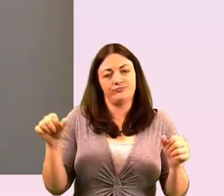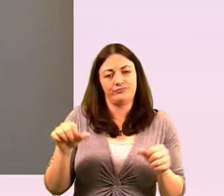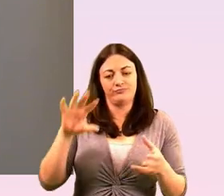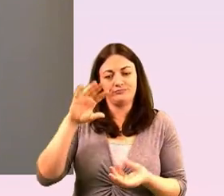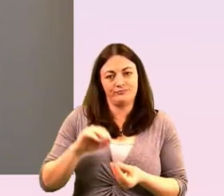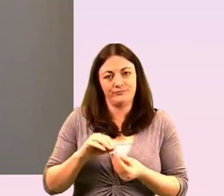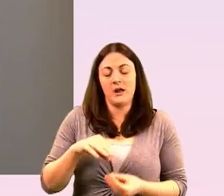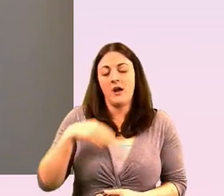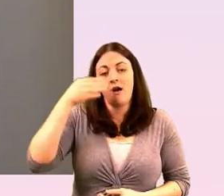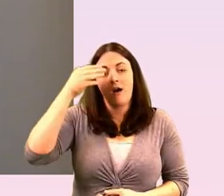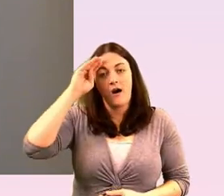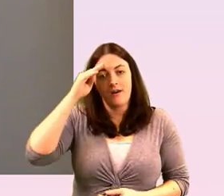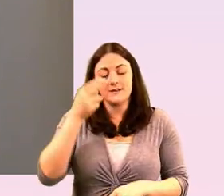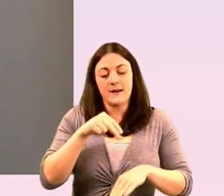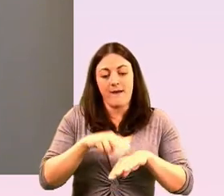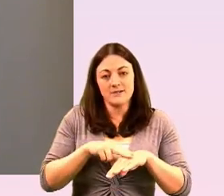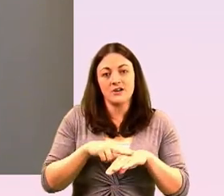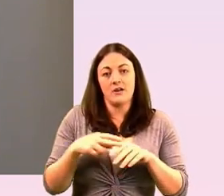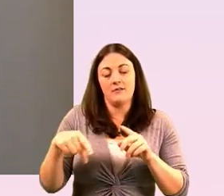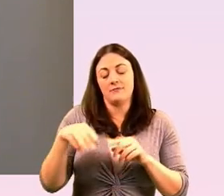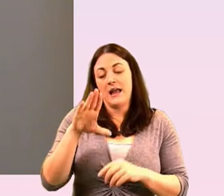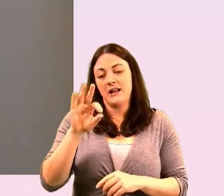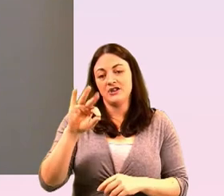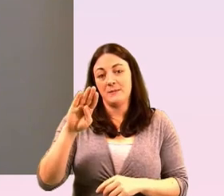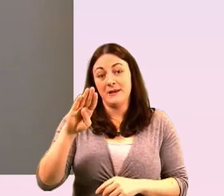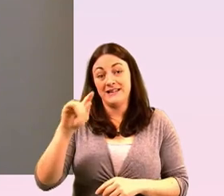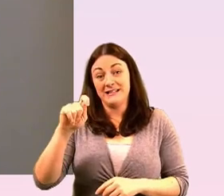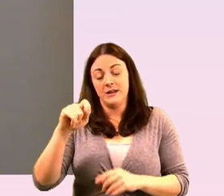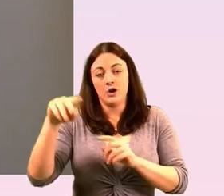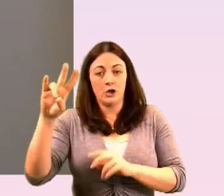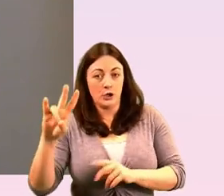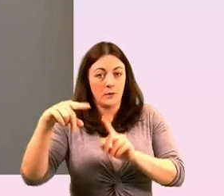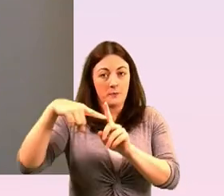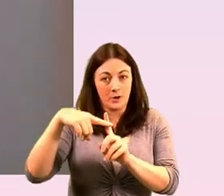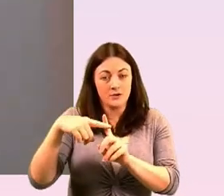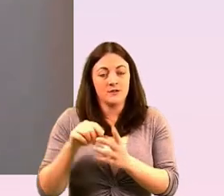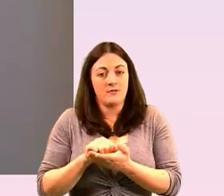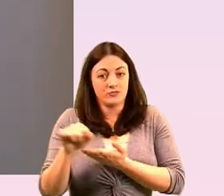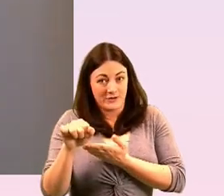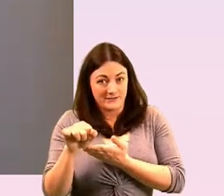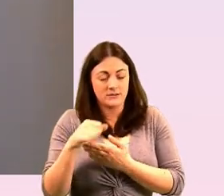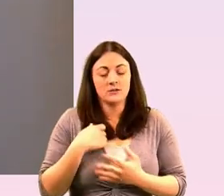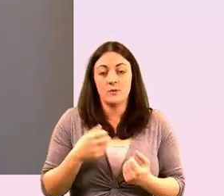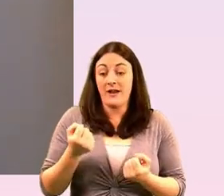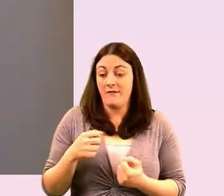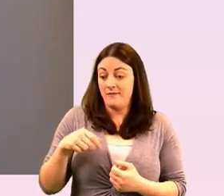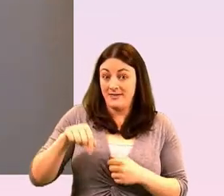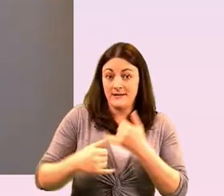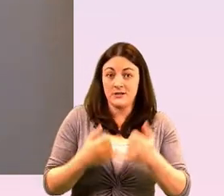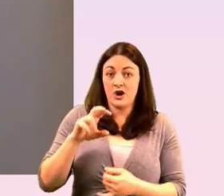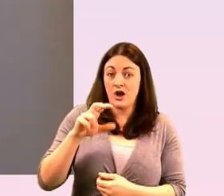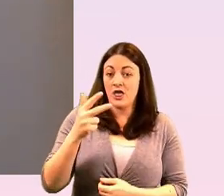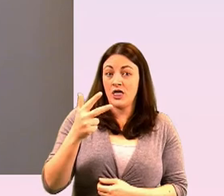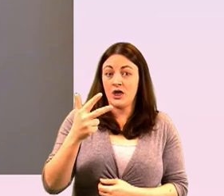lgbtq plus press and we actually are about to mark 33 years in publishing this year and um